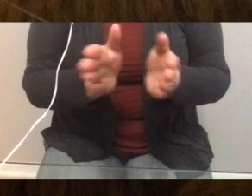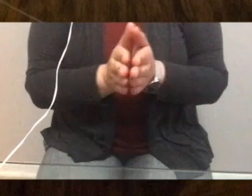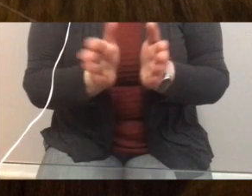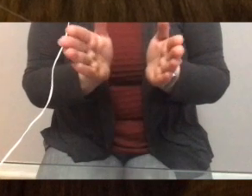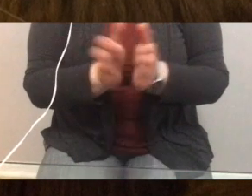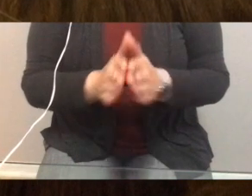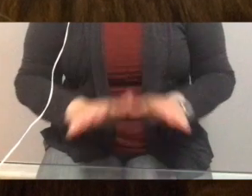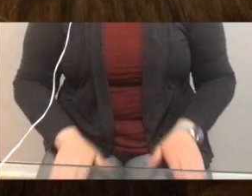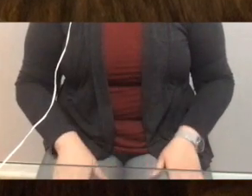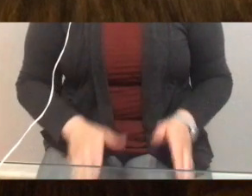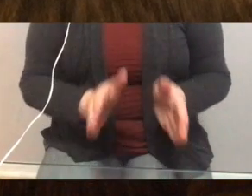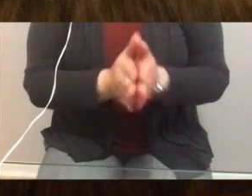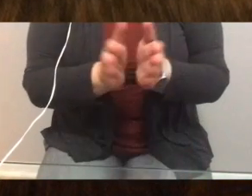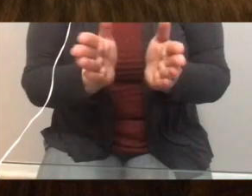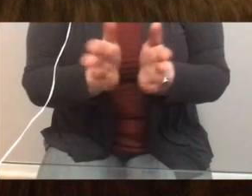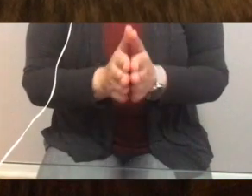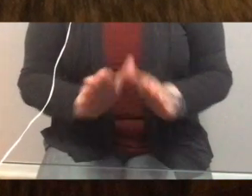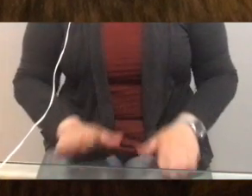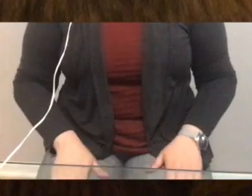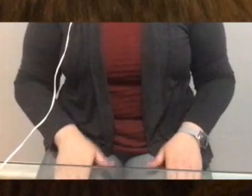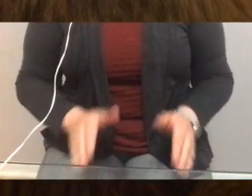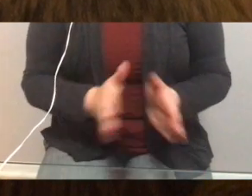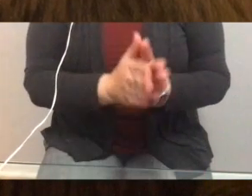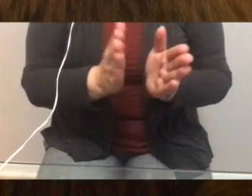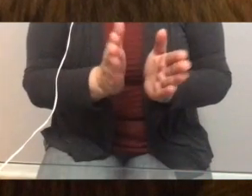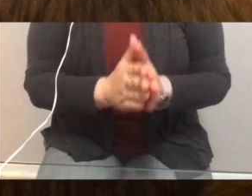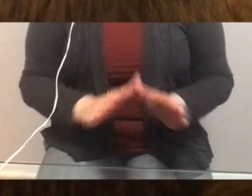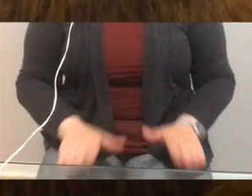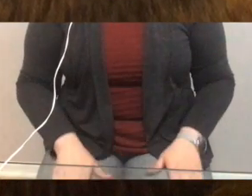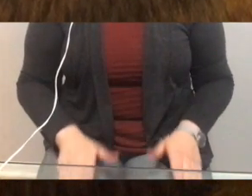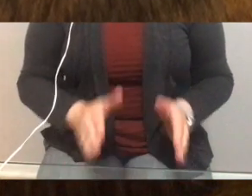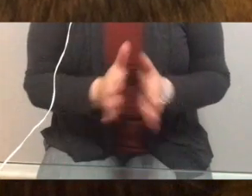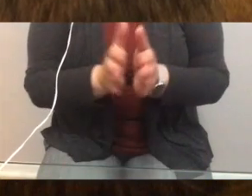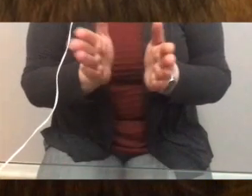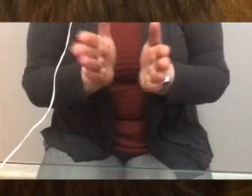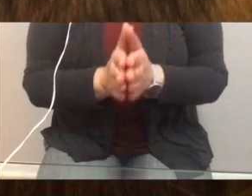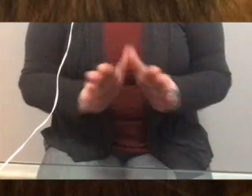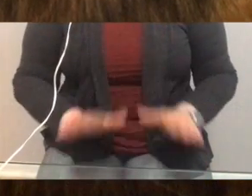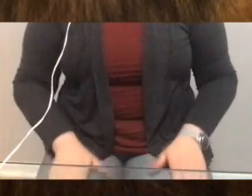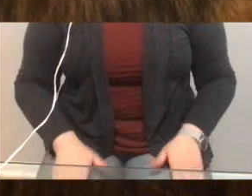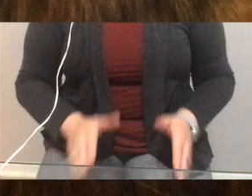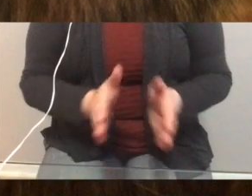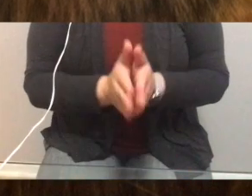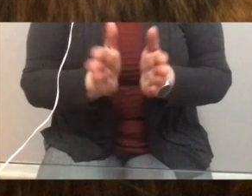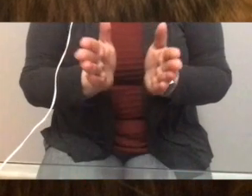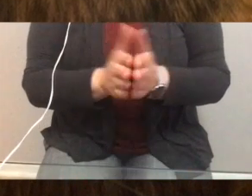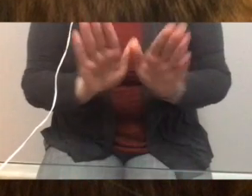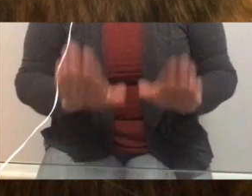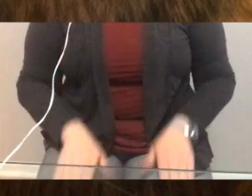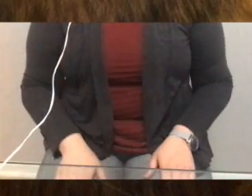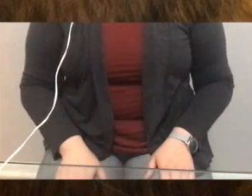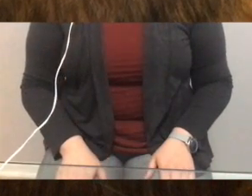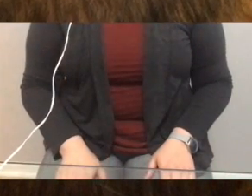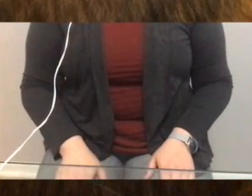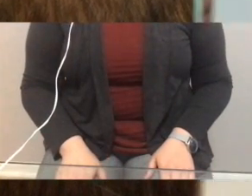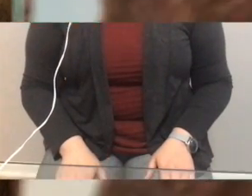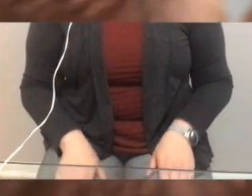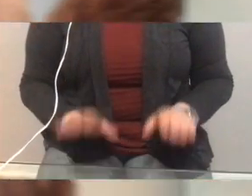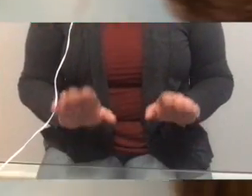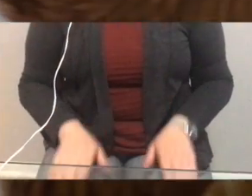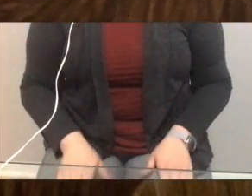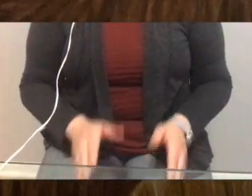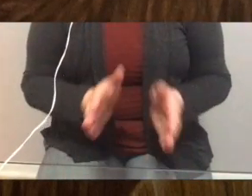Georgie, dear Georgie. Mend the hole in the bucket, dear Georgie. Mend the hole.